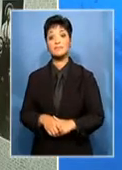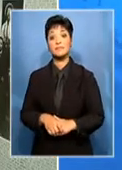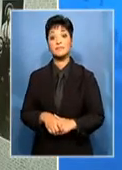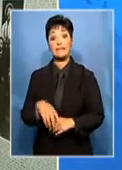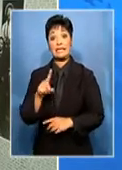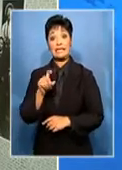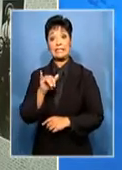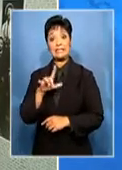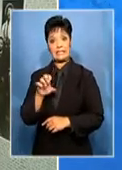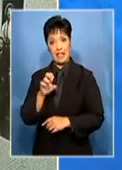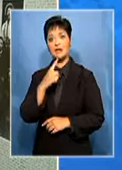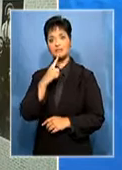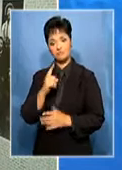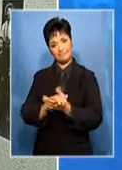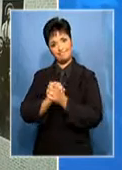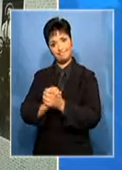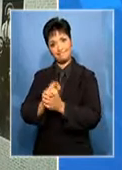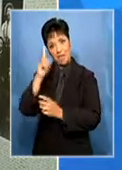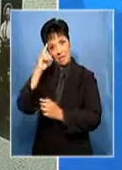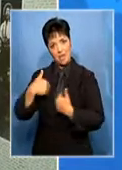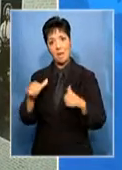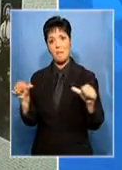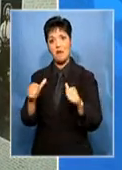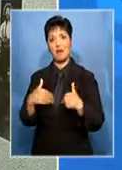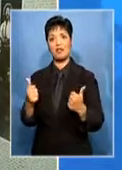wished former President Nelson Mandela a speedy recovery.